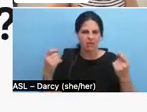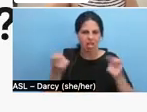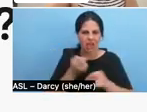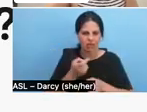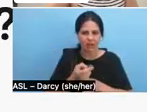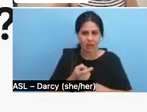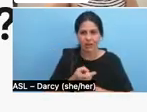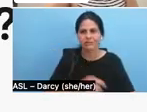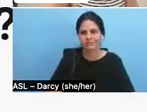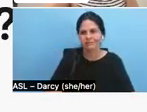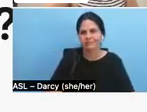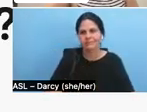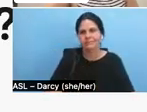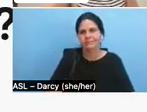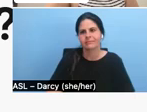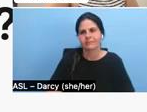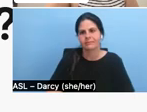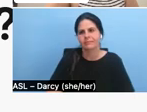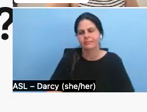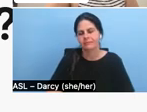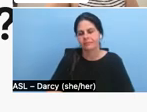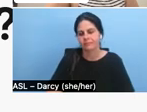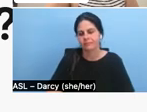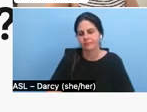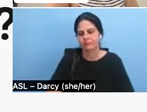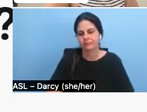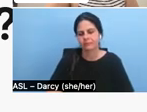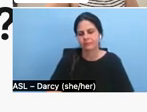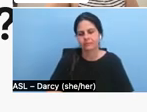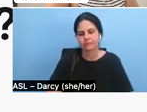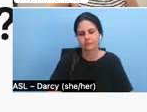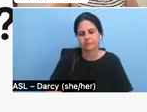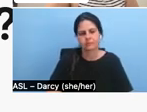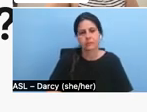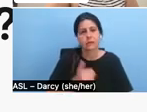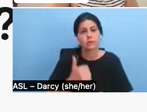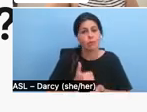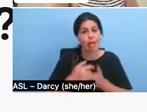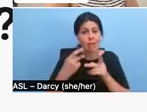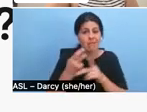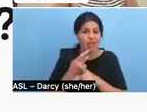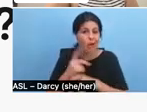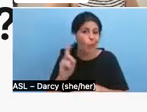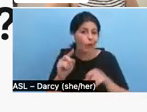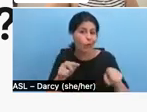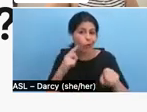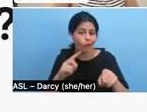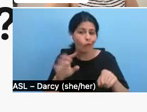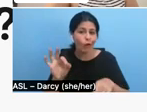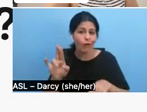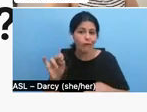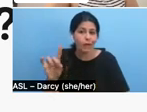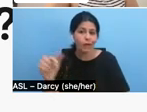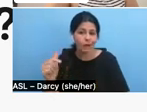Okay. So to help you figure out, um, where to go for funding and different